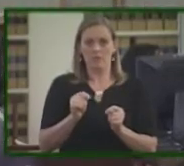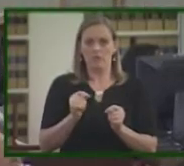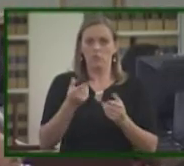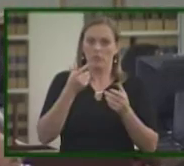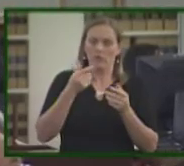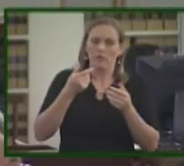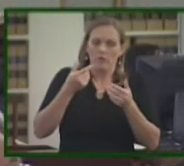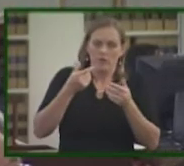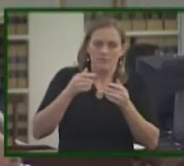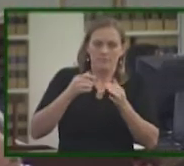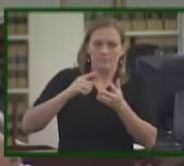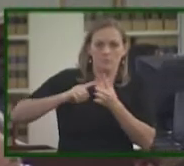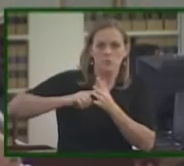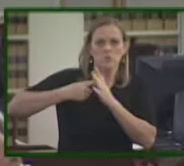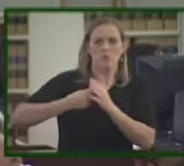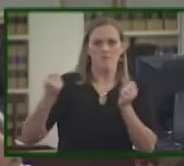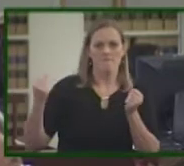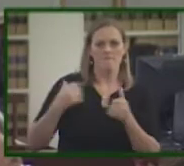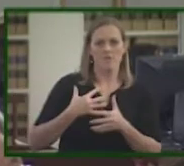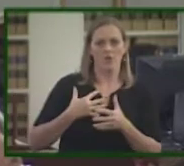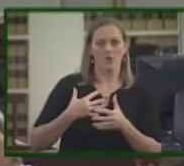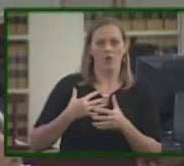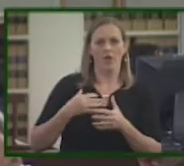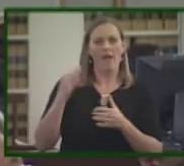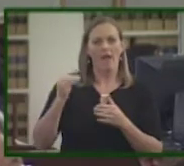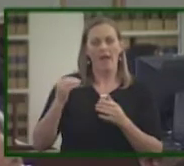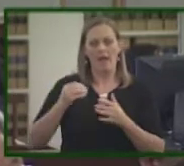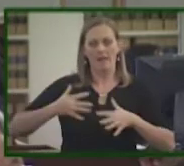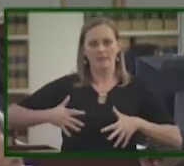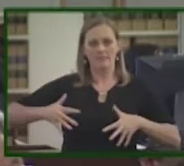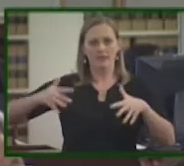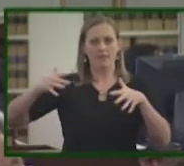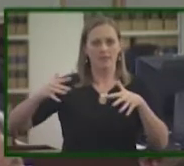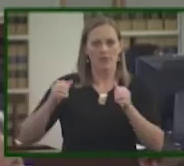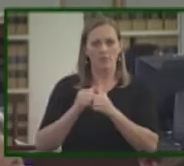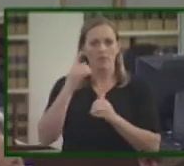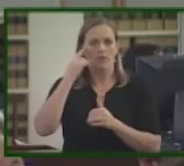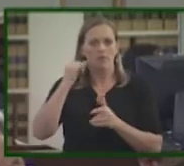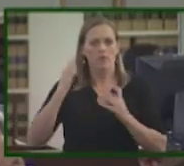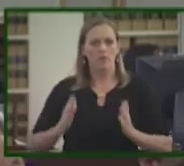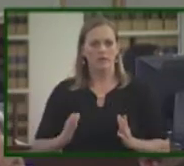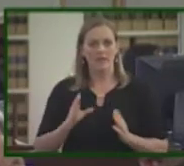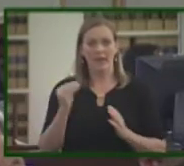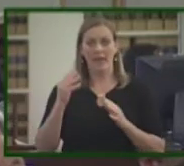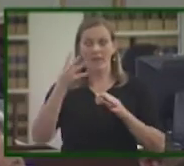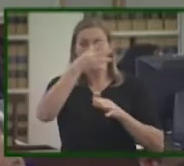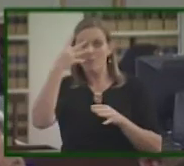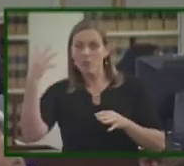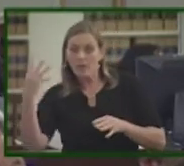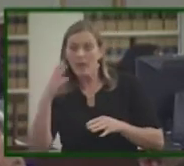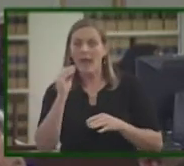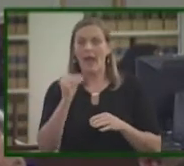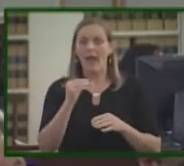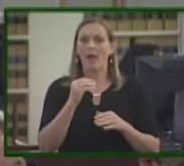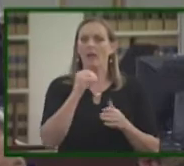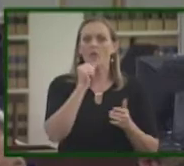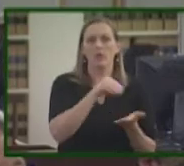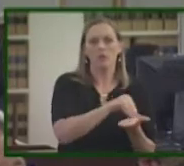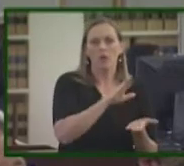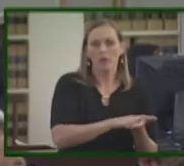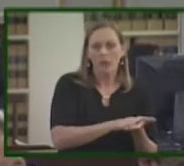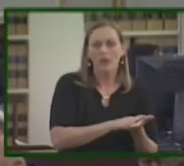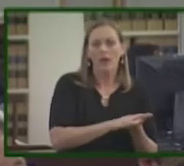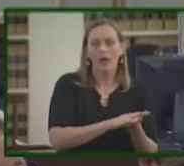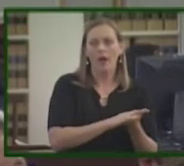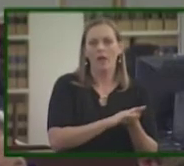fear and anxiety among Californians and the immigrant community, both legal and undocumented, that are living